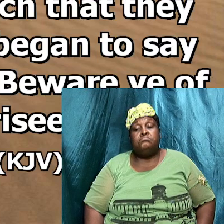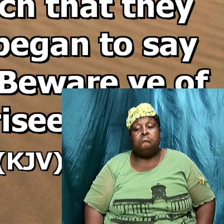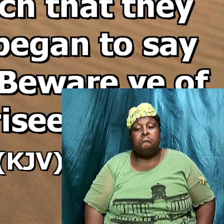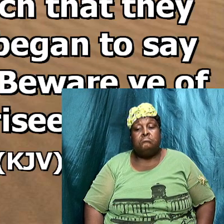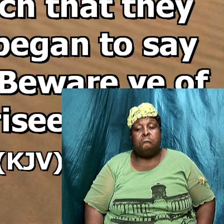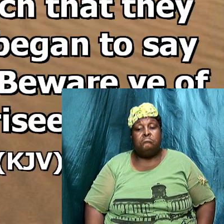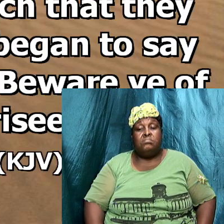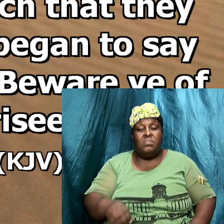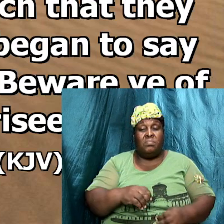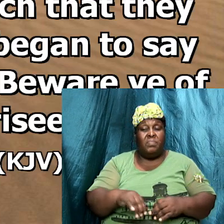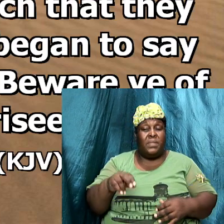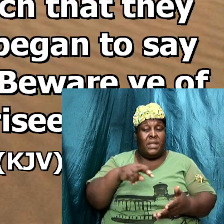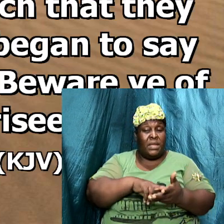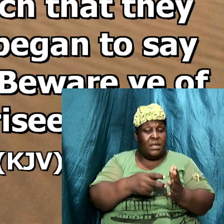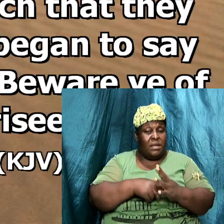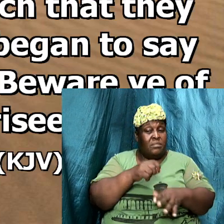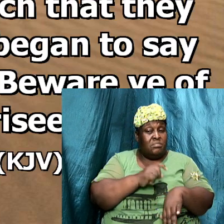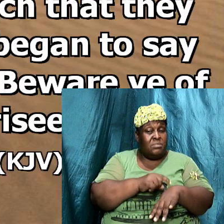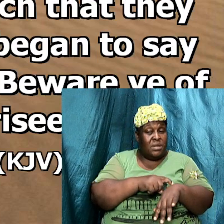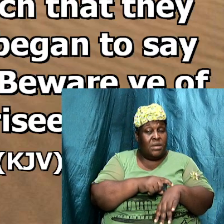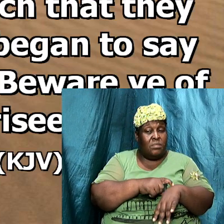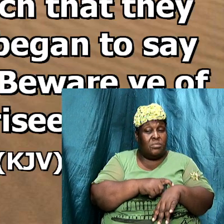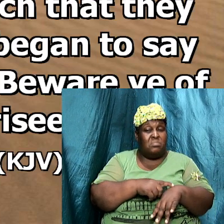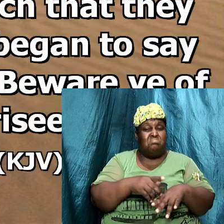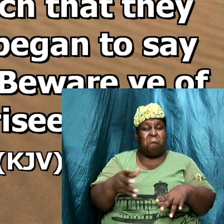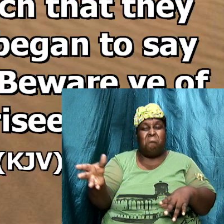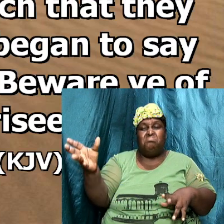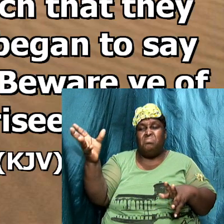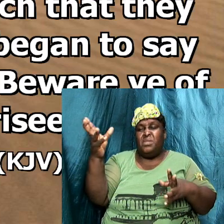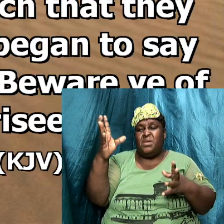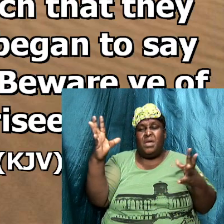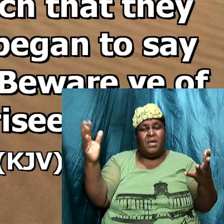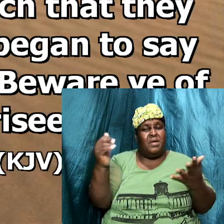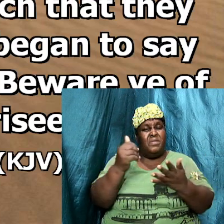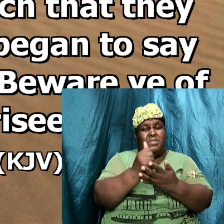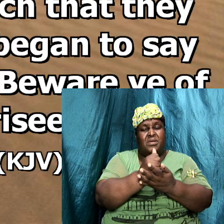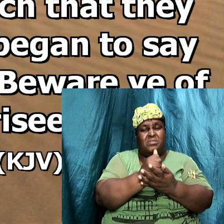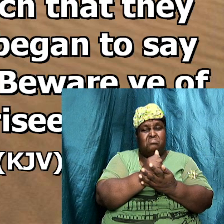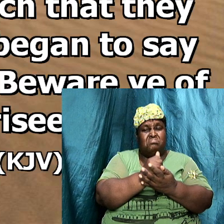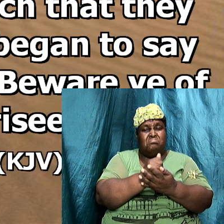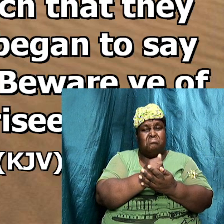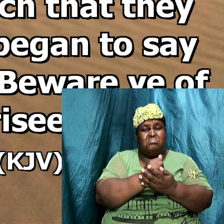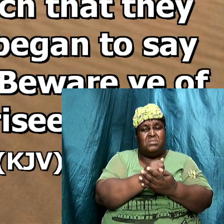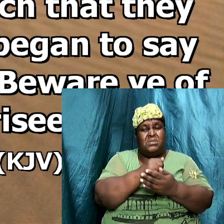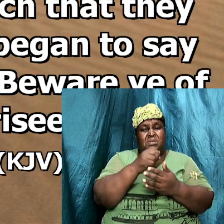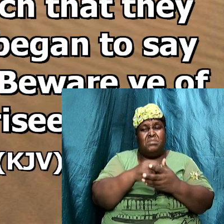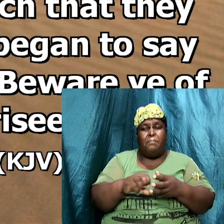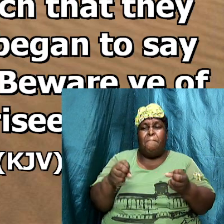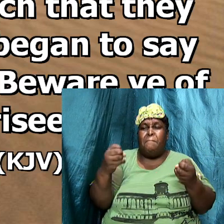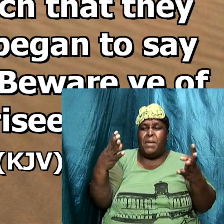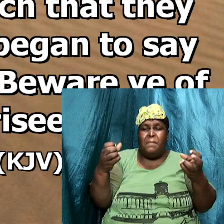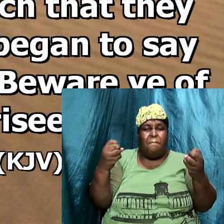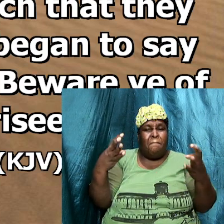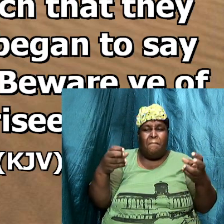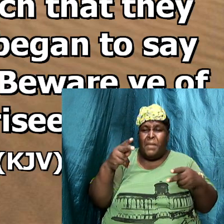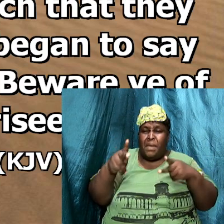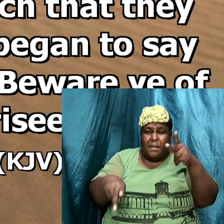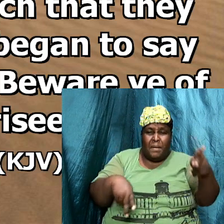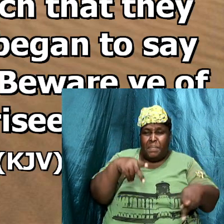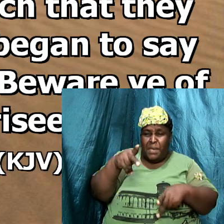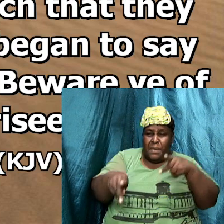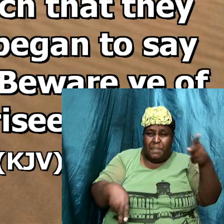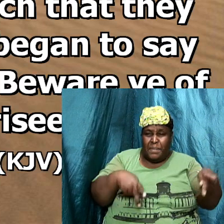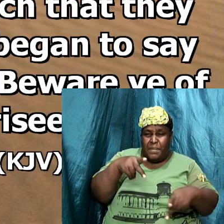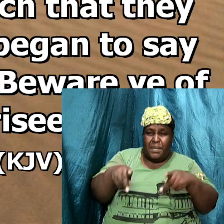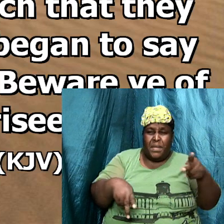in the meantime when they were gathered together in an innumerable multitude of people